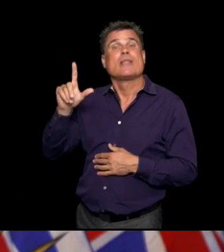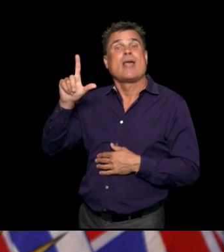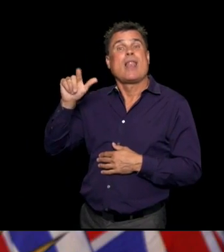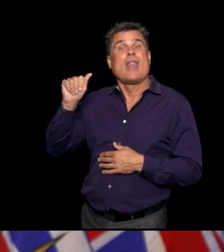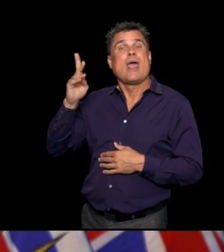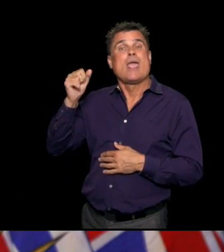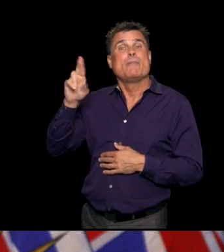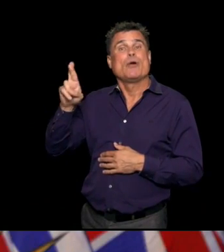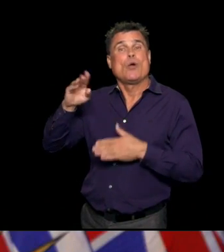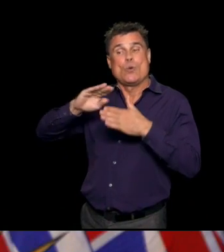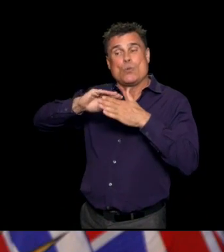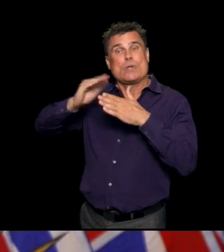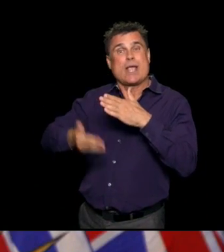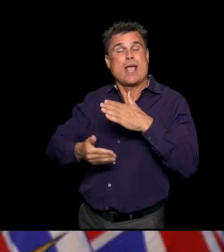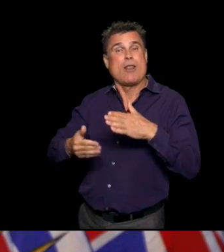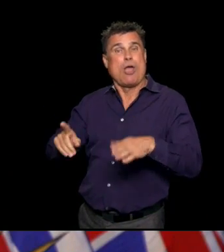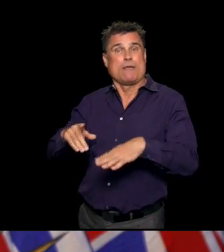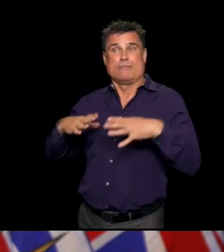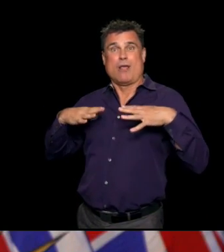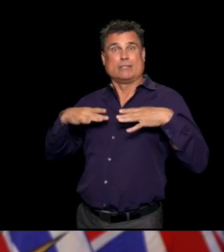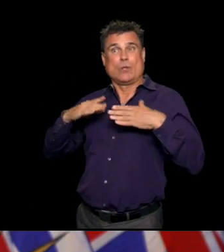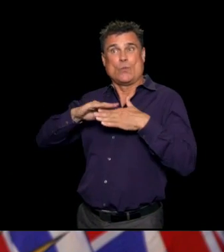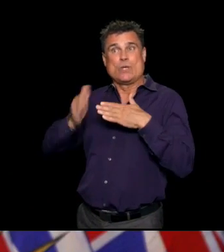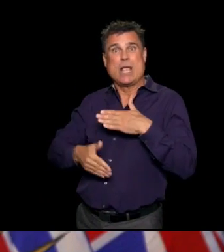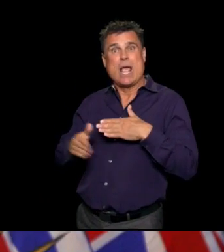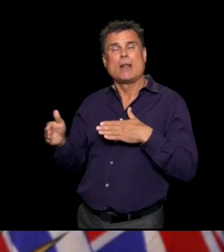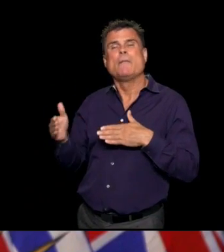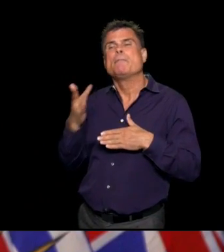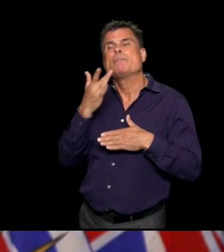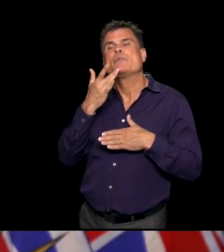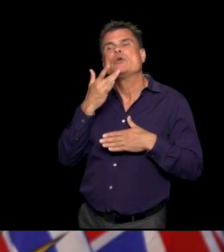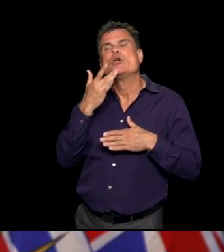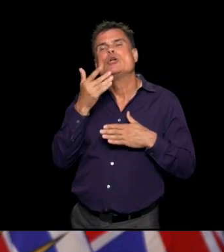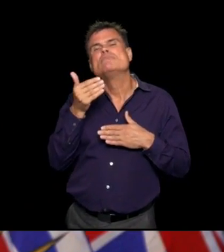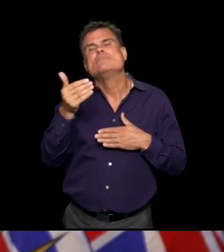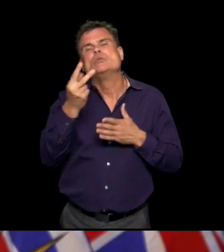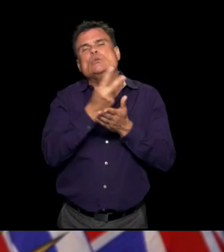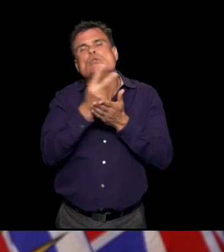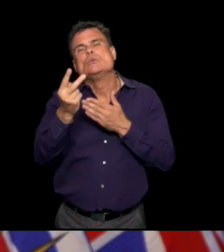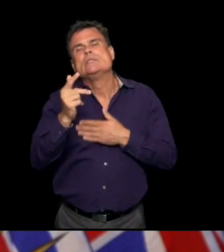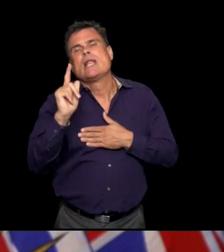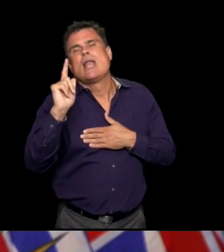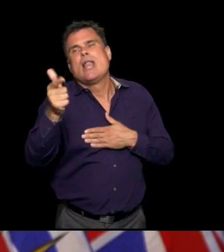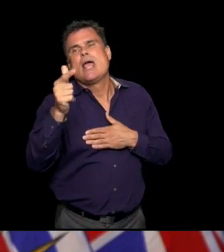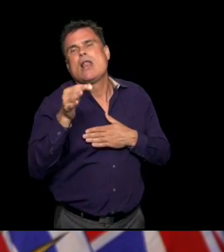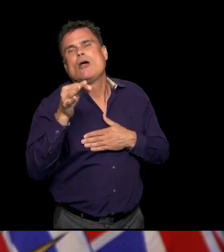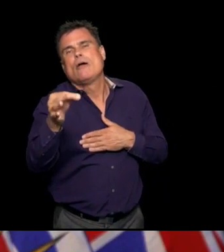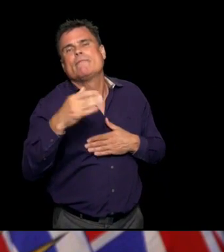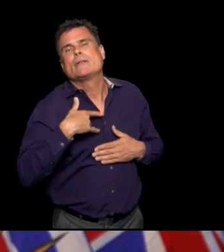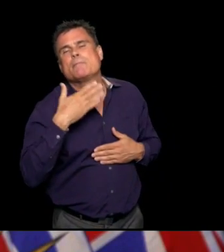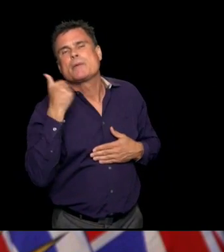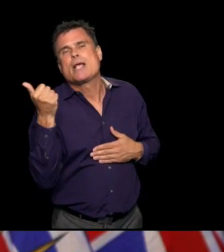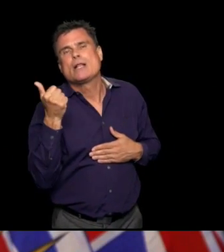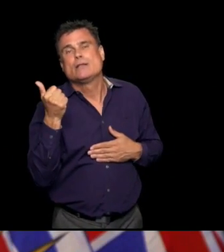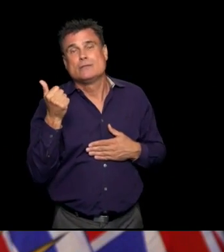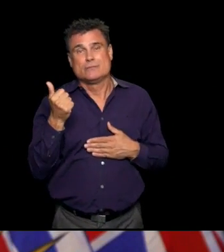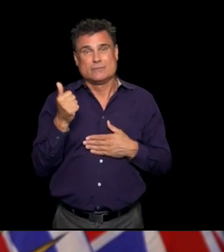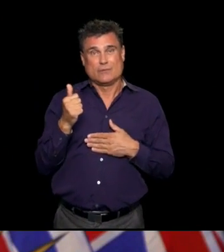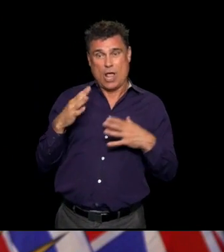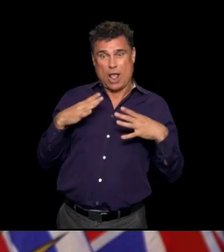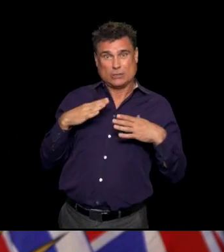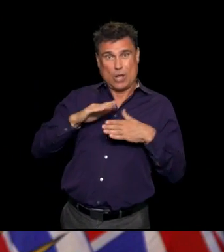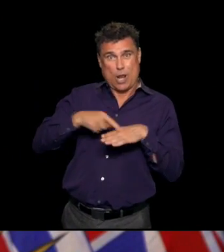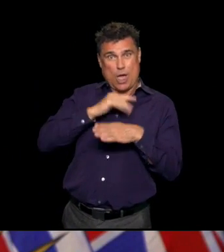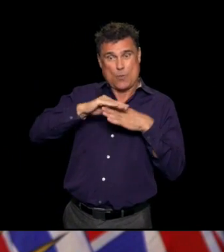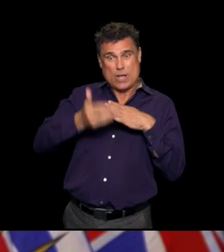They might be, you know, opening up their bubble slightly or going to places. And so they're just saying if we could push the school start date